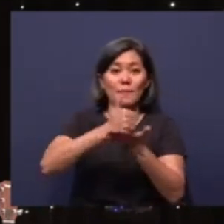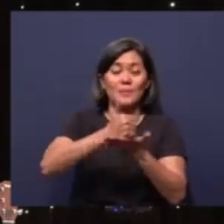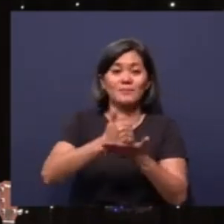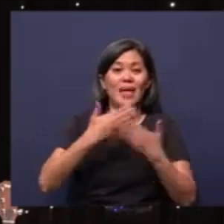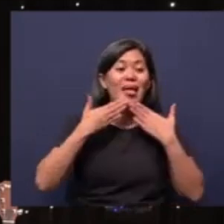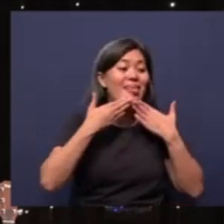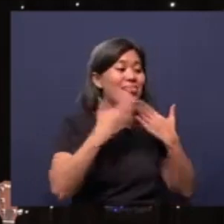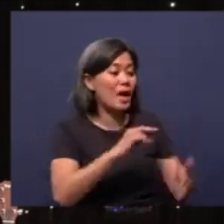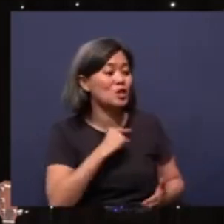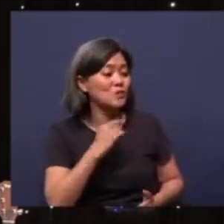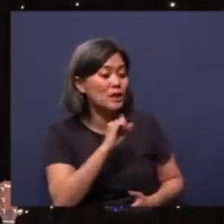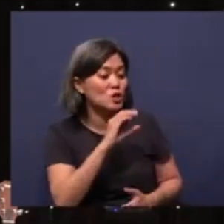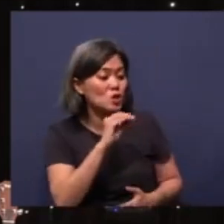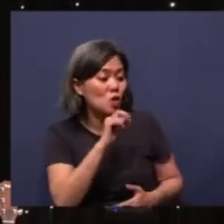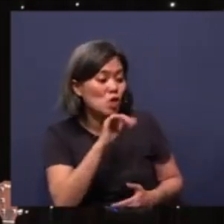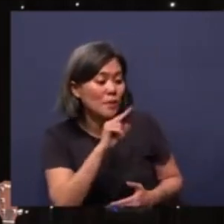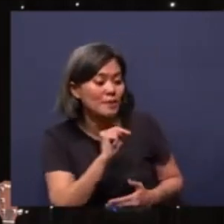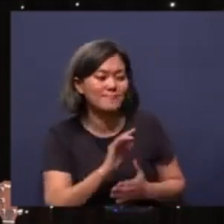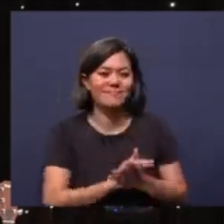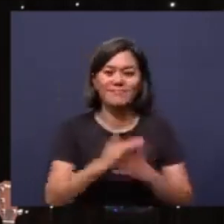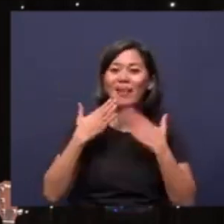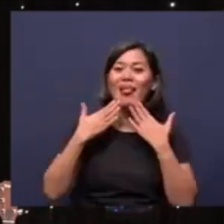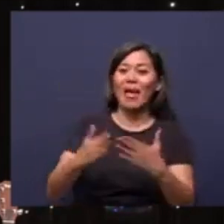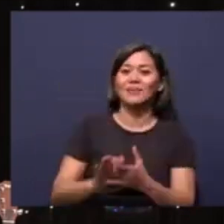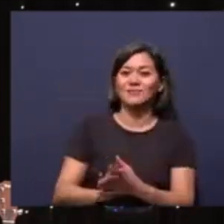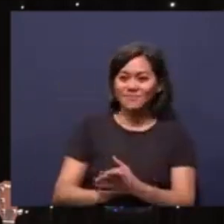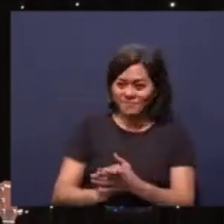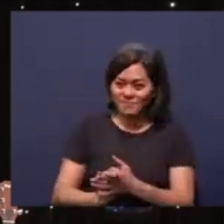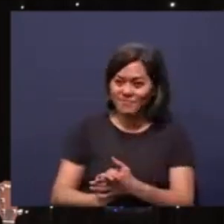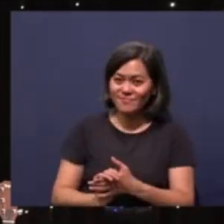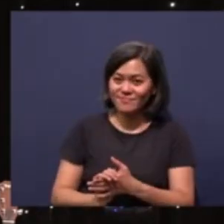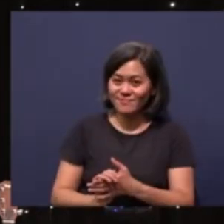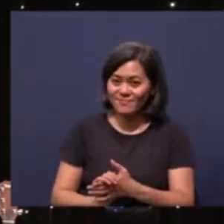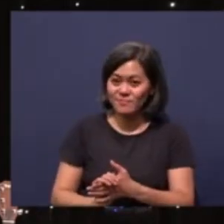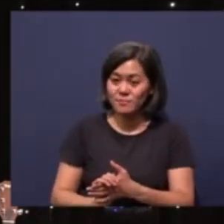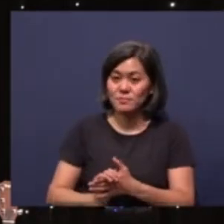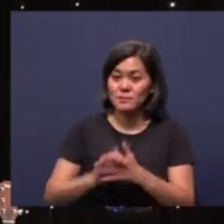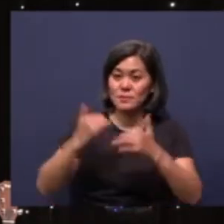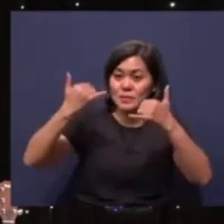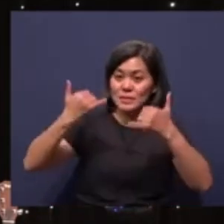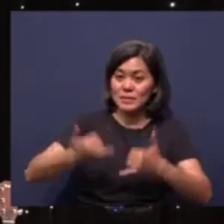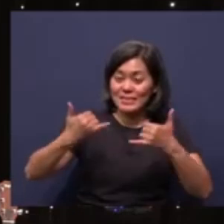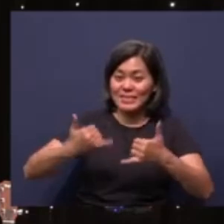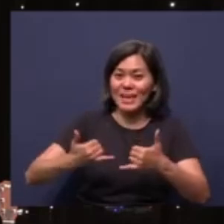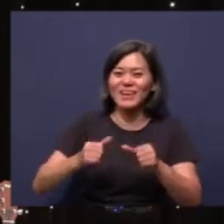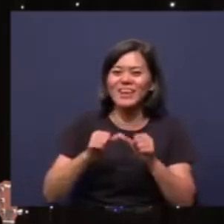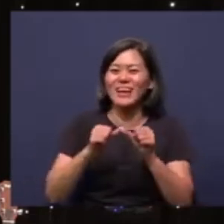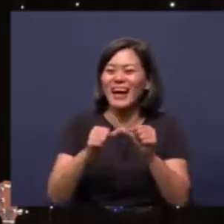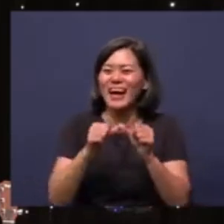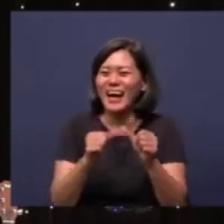Pastor Solomon. Thank you very much. Thank you. Thank you. And now to carry on with the sermon.